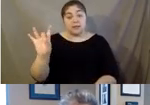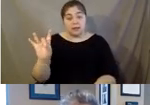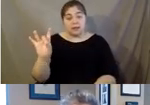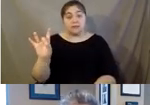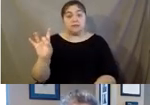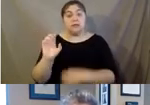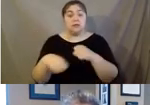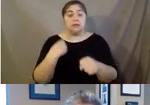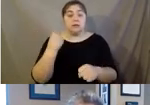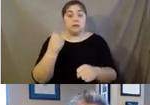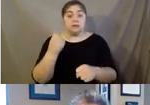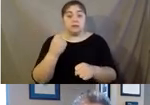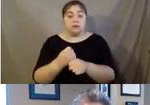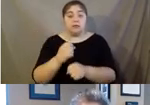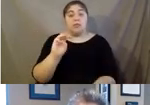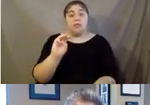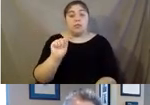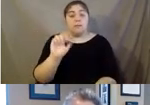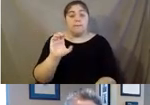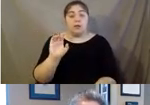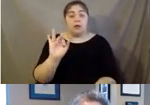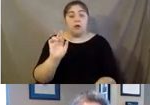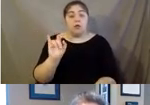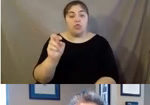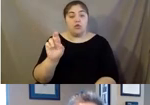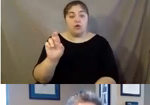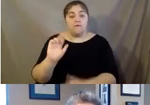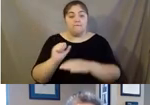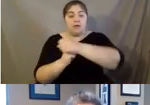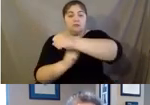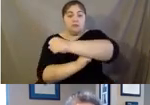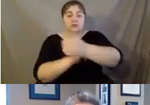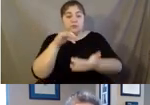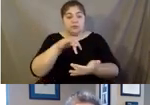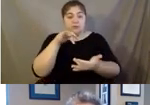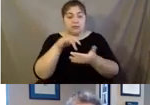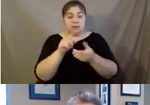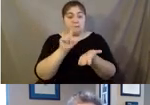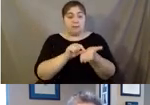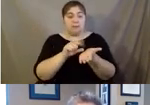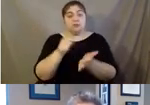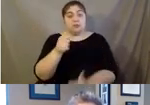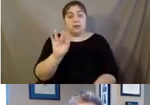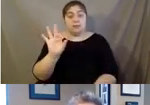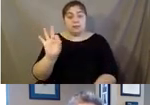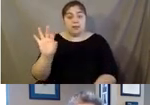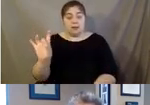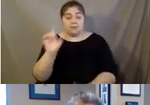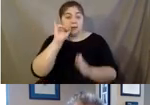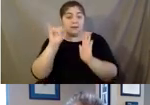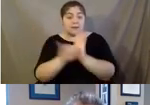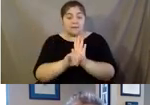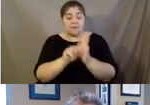large MacArthur Foundation study of aging in America. And that was in 1998 and it identified three key ingredients